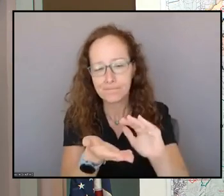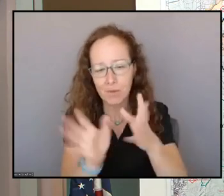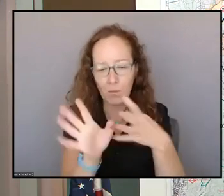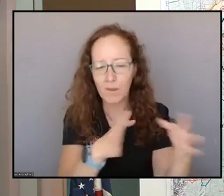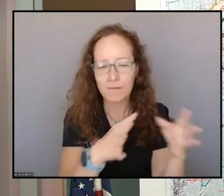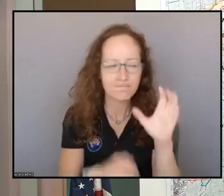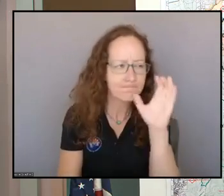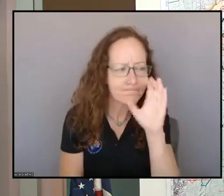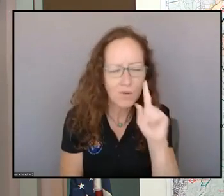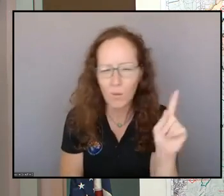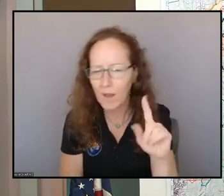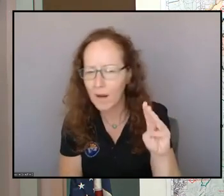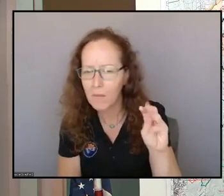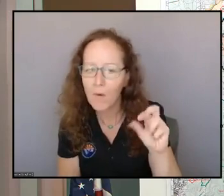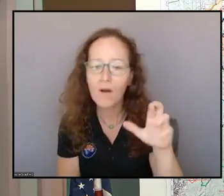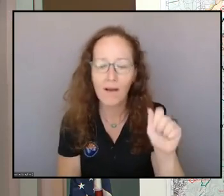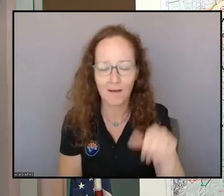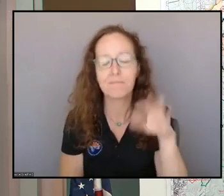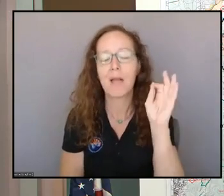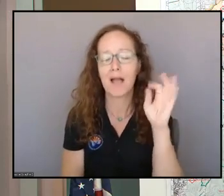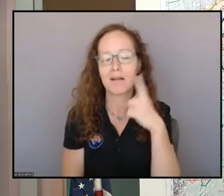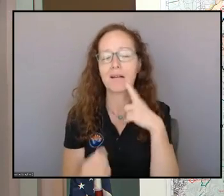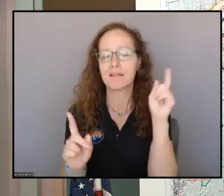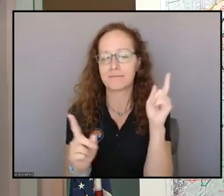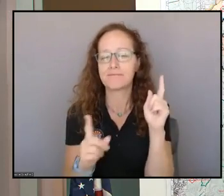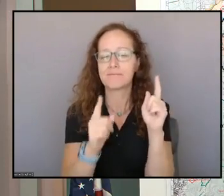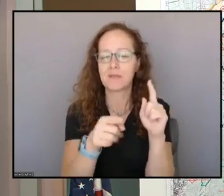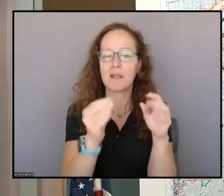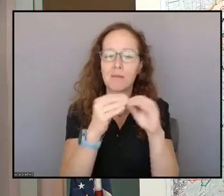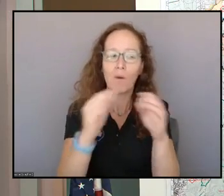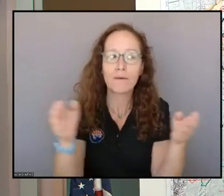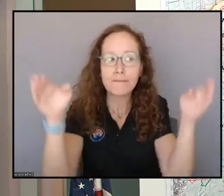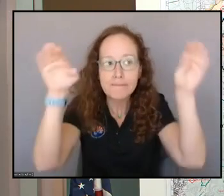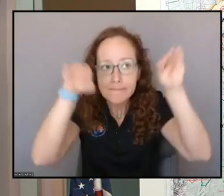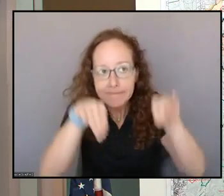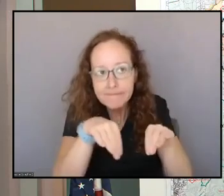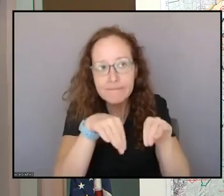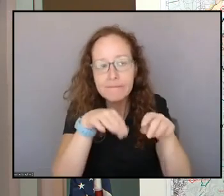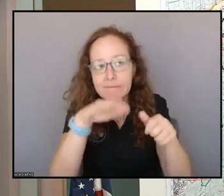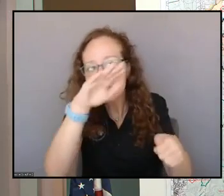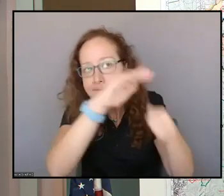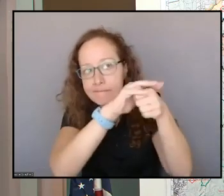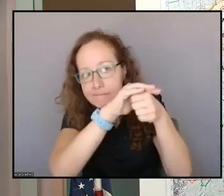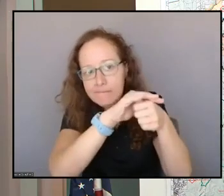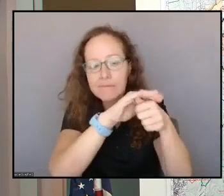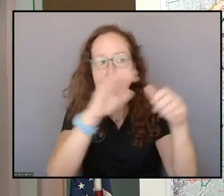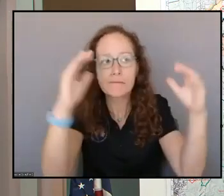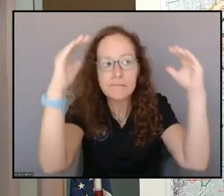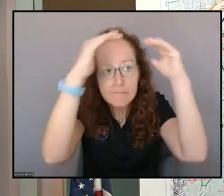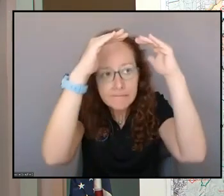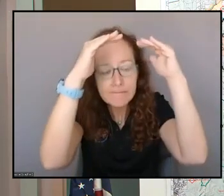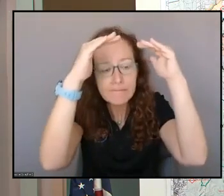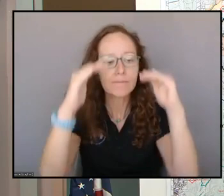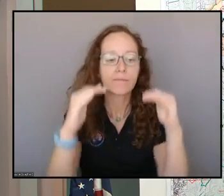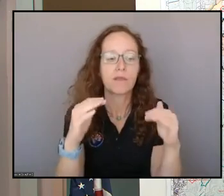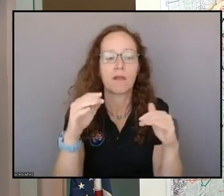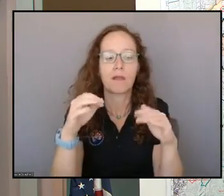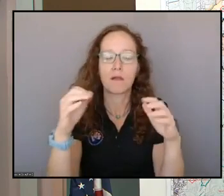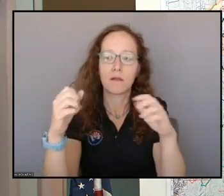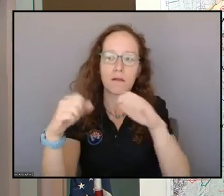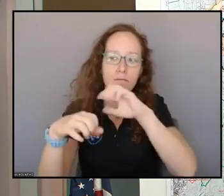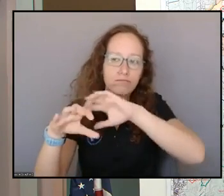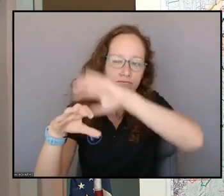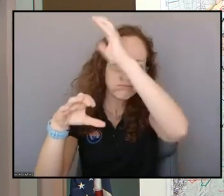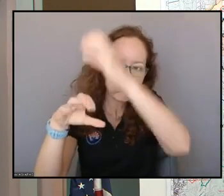So, they're a little bit more sheltered. They're kind of nestled in between a lot of complex terrain, and so they're more